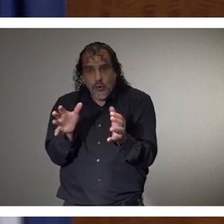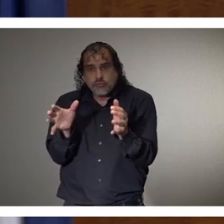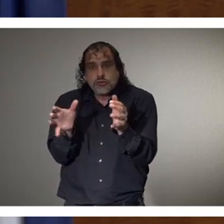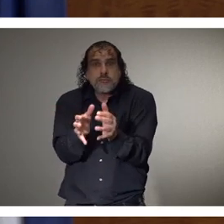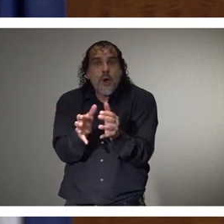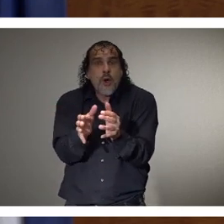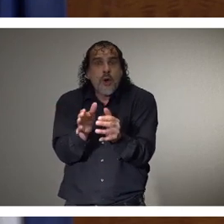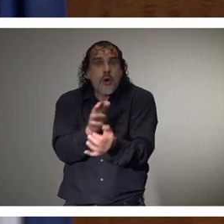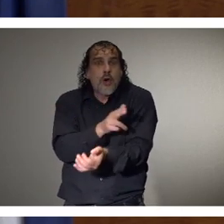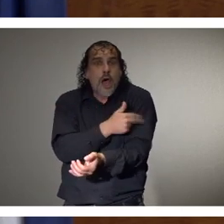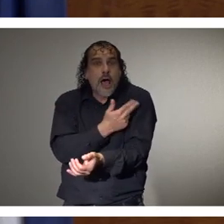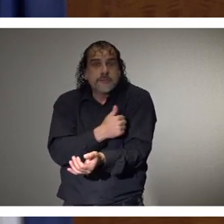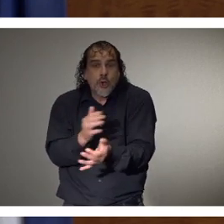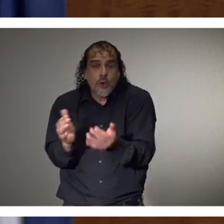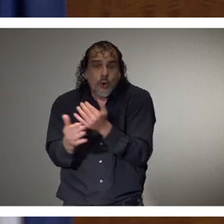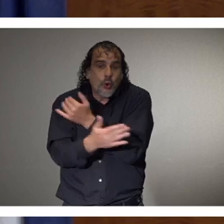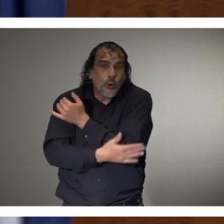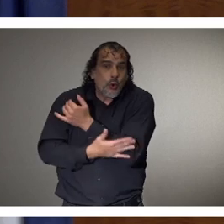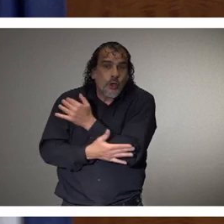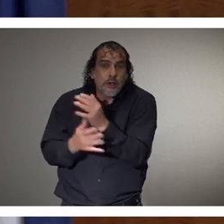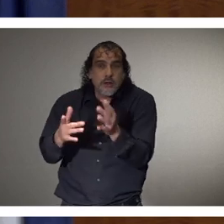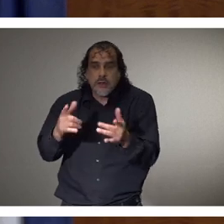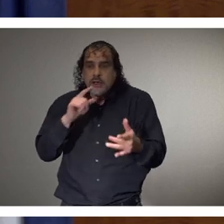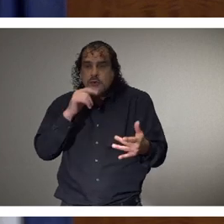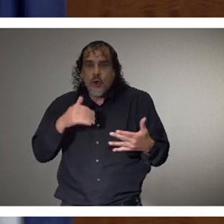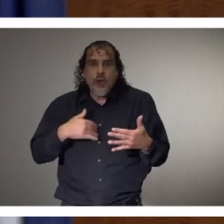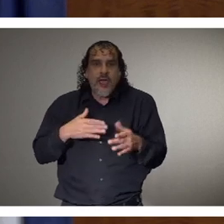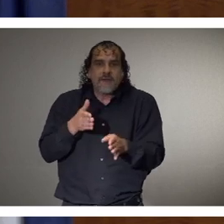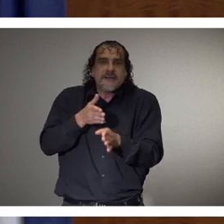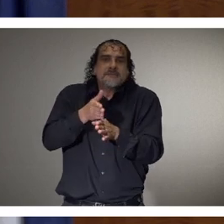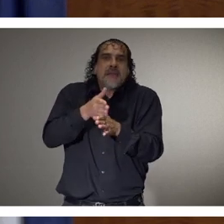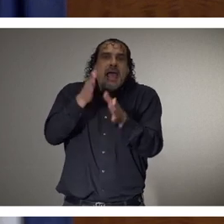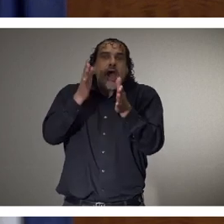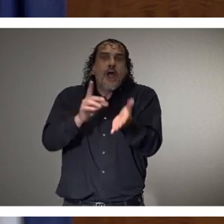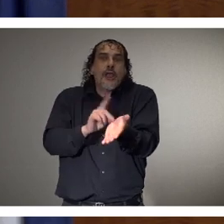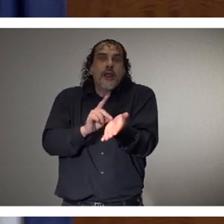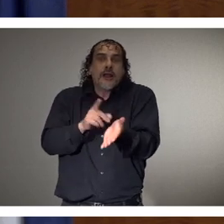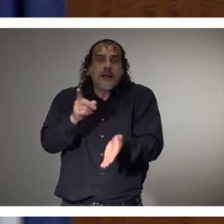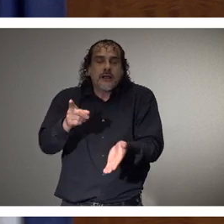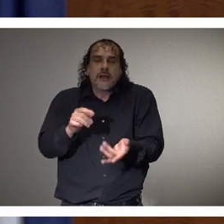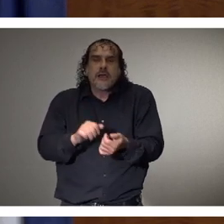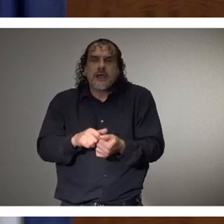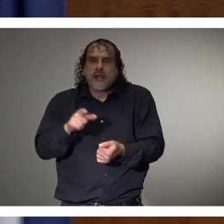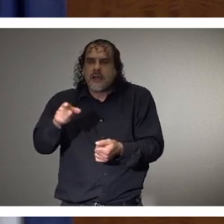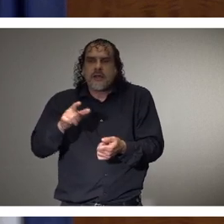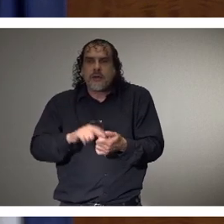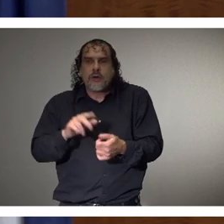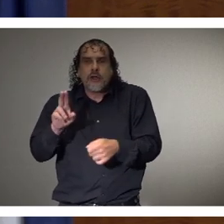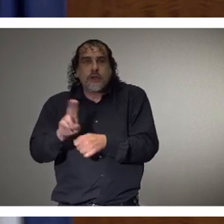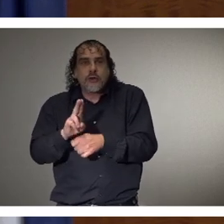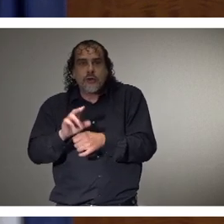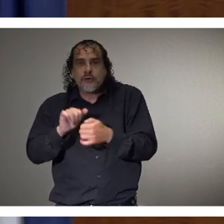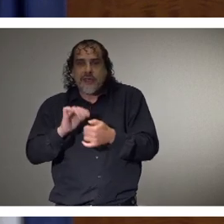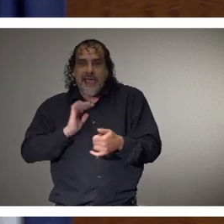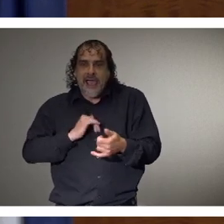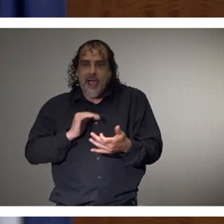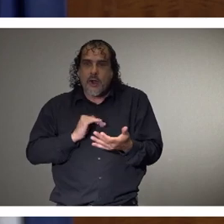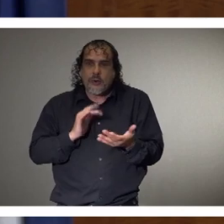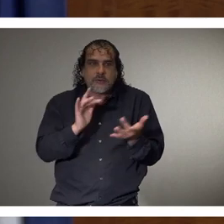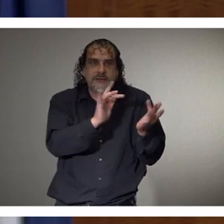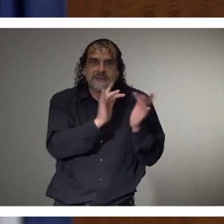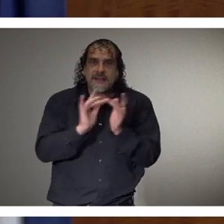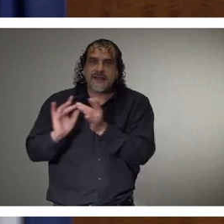more rural hospitals that perhaps don't have a specialist, well, we're going to utilize our trauma care system, perhaps,